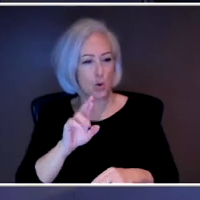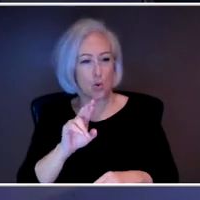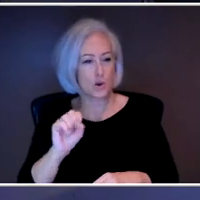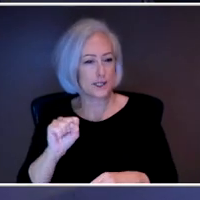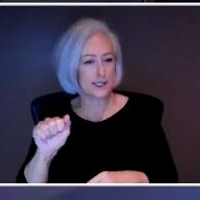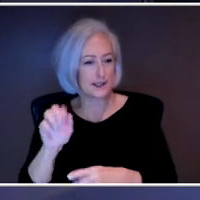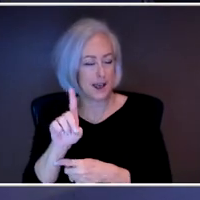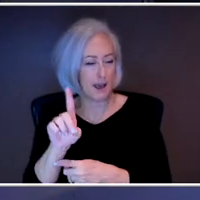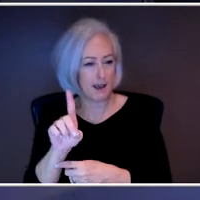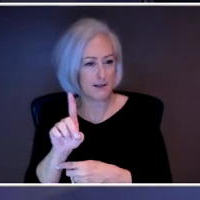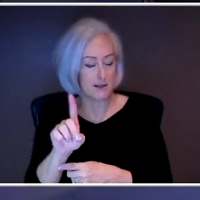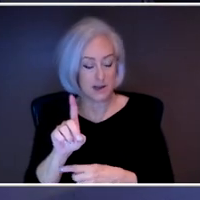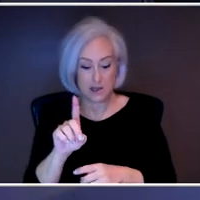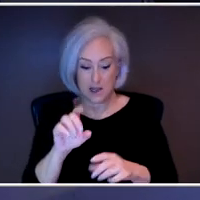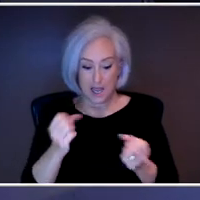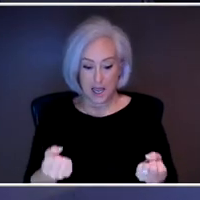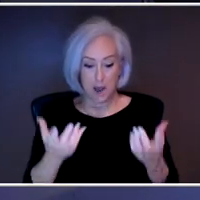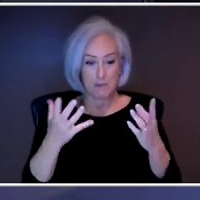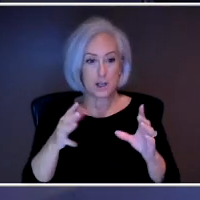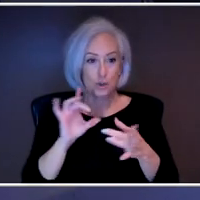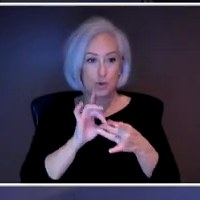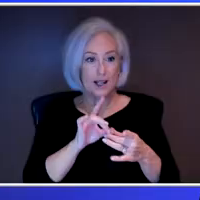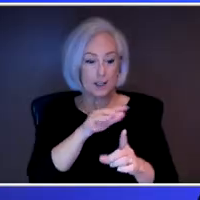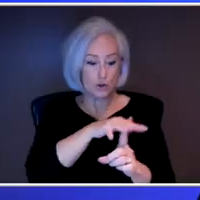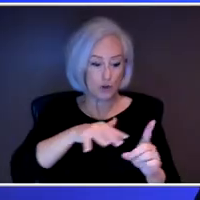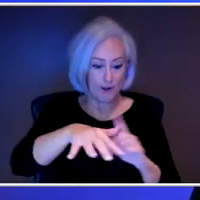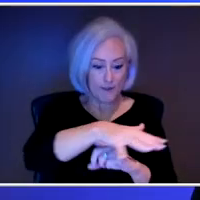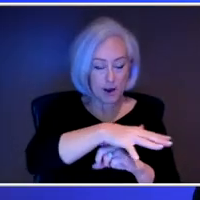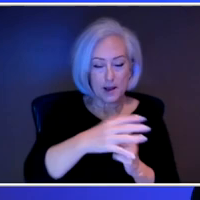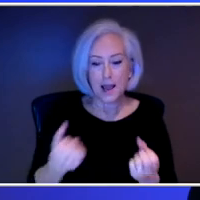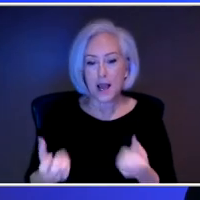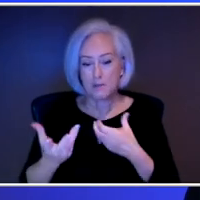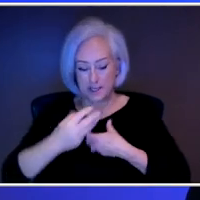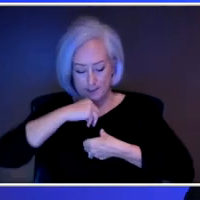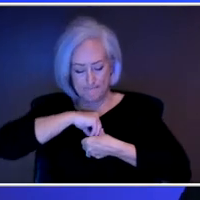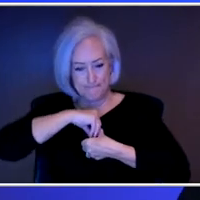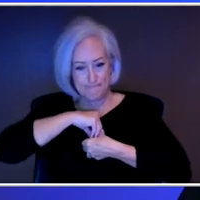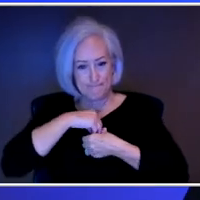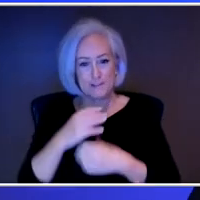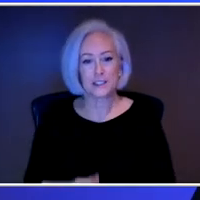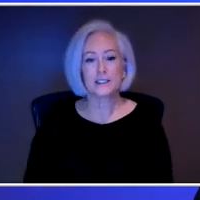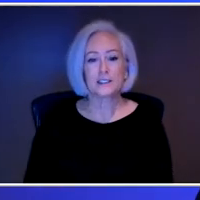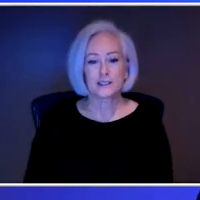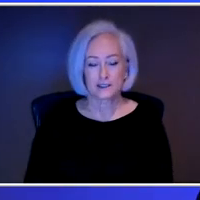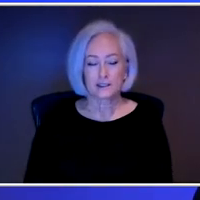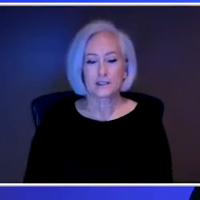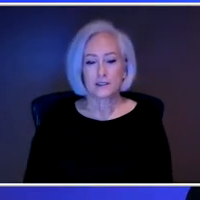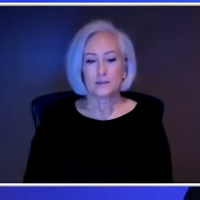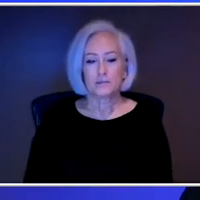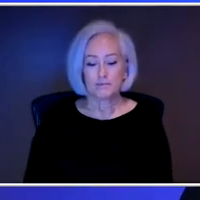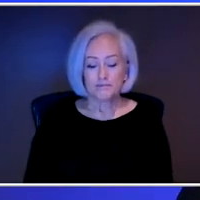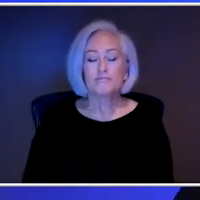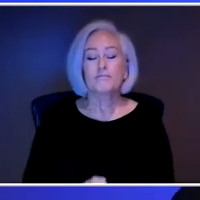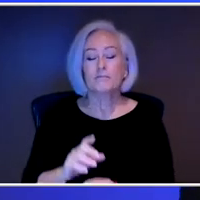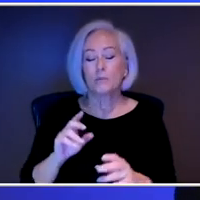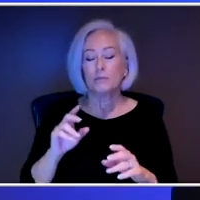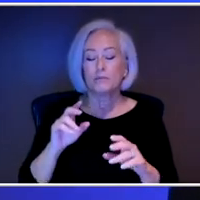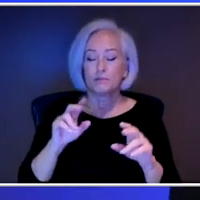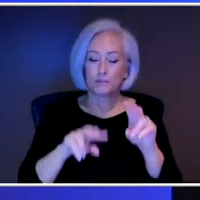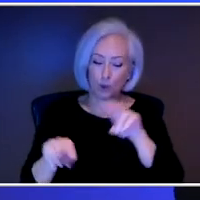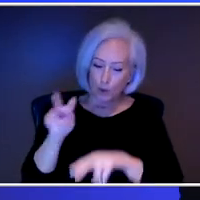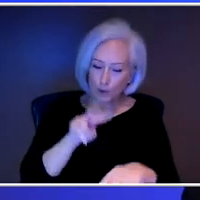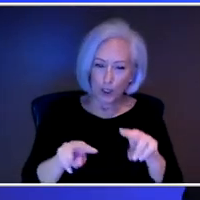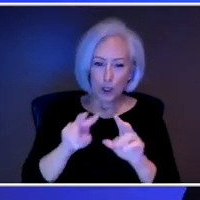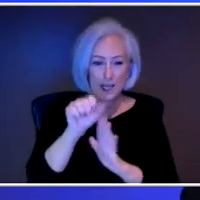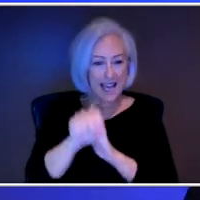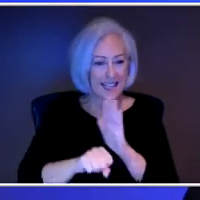environmental things and how much is it just within us? Well, I mean, when we look at the seasonal component, there's a lot of it. First of all, there